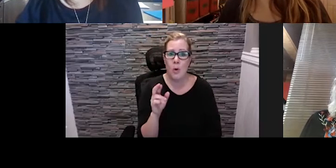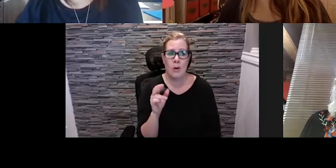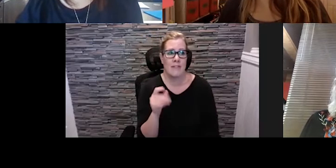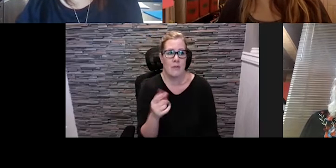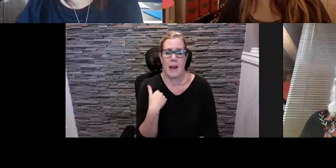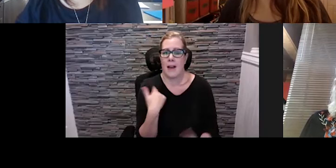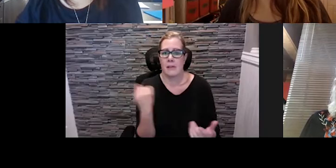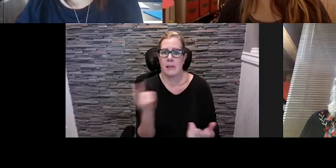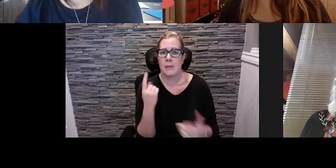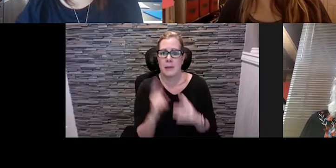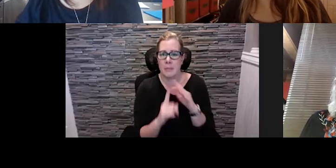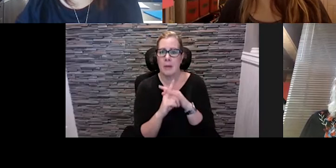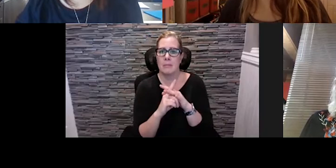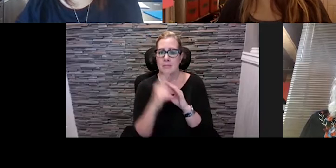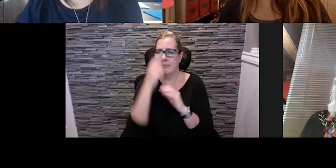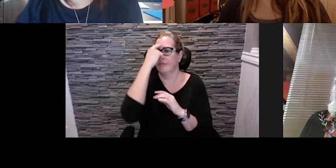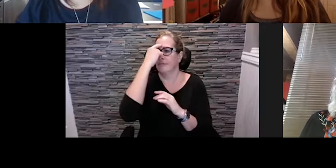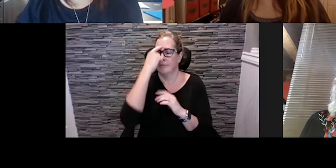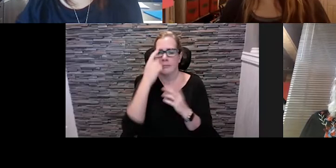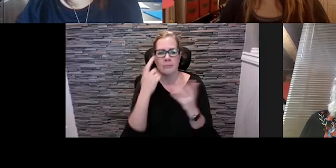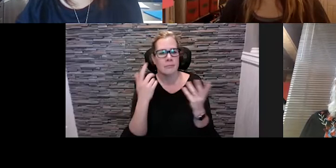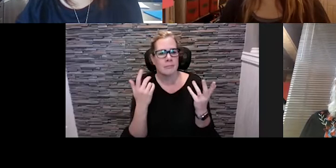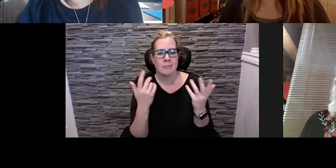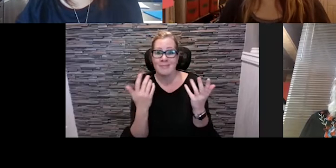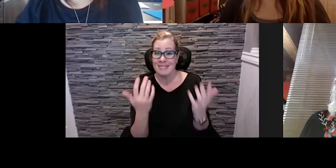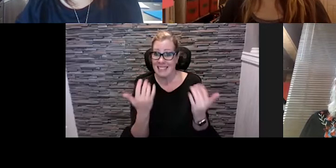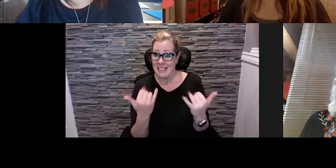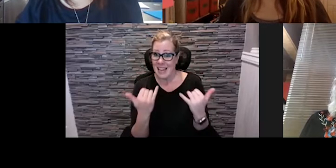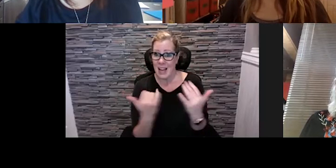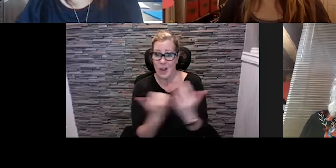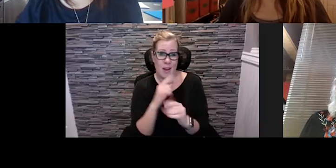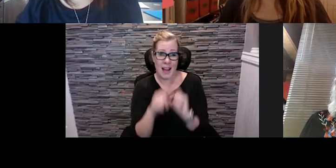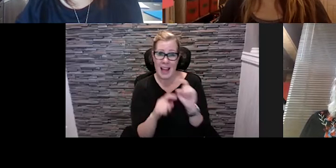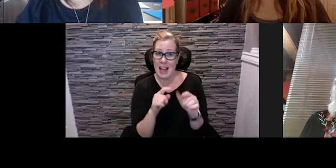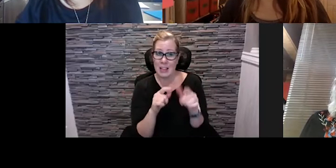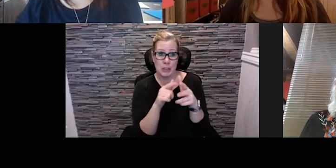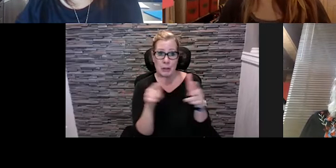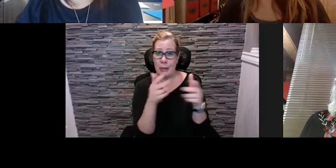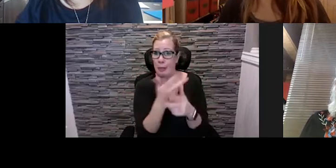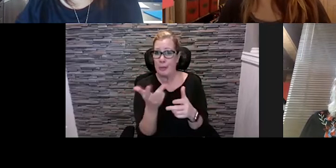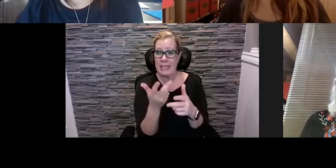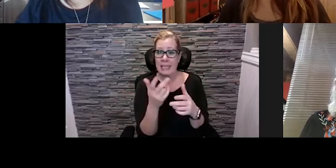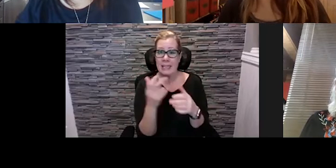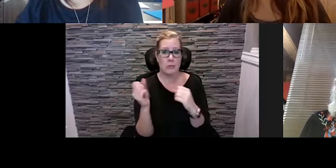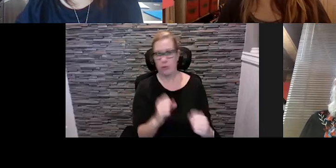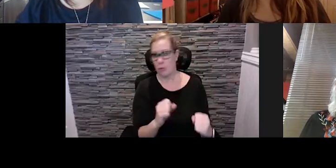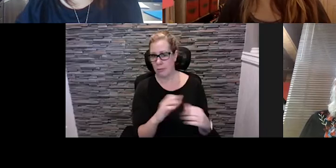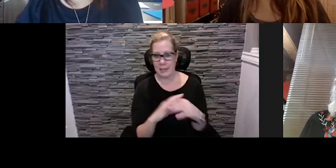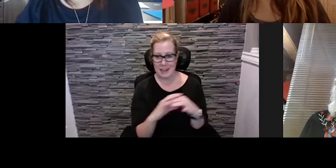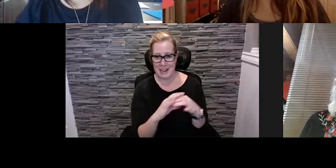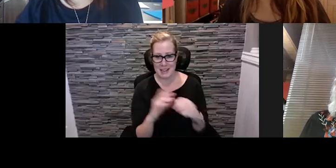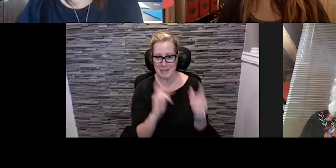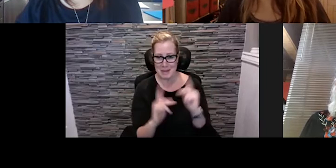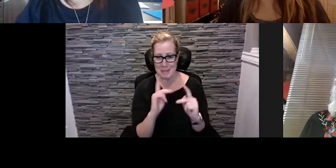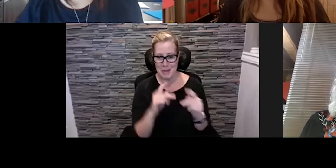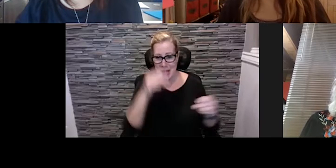question that's popped in your in your mind right now you you have access to these three very connected panelists and so we want you to have